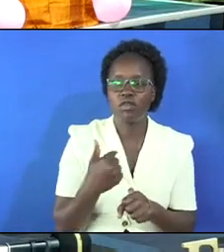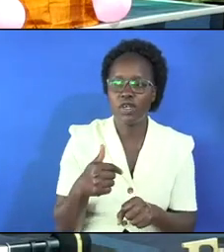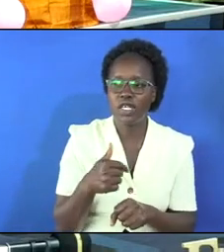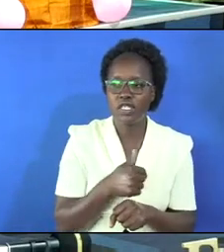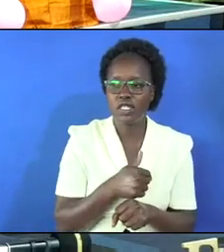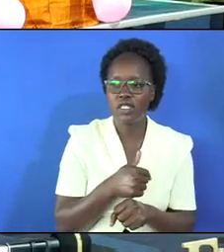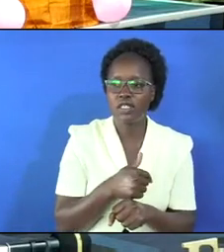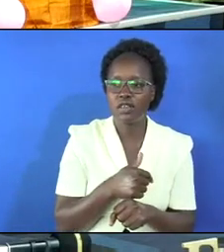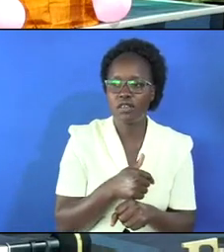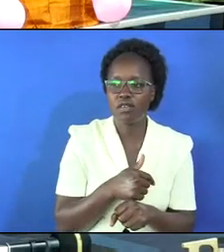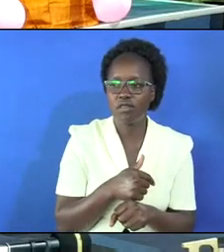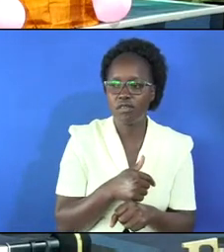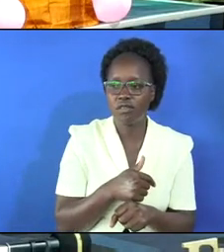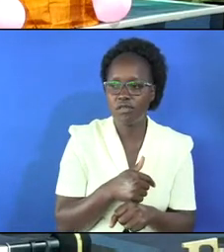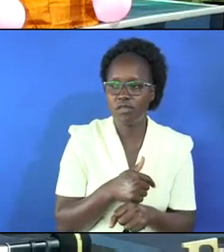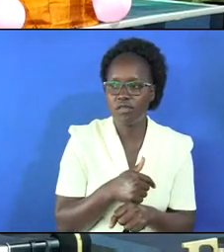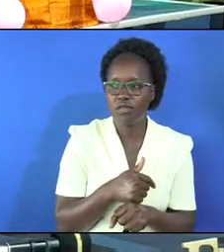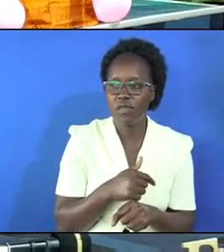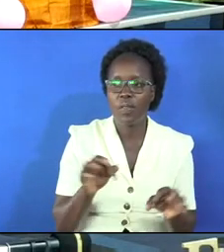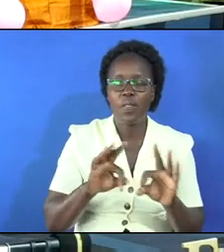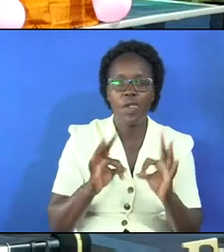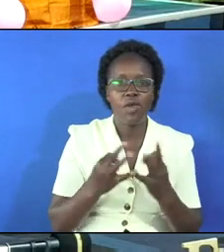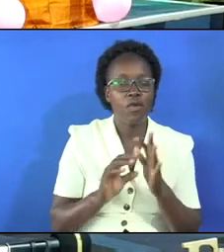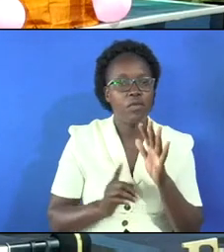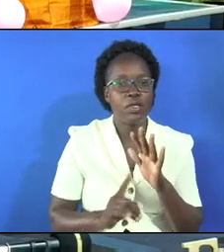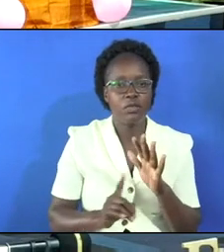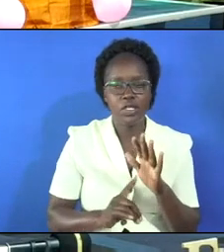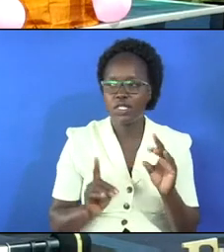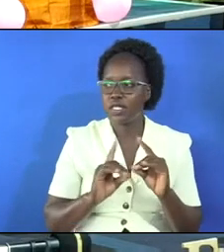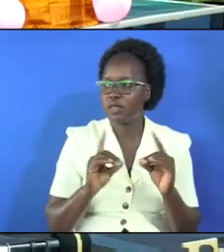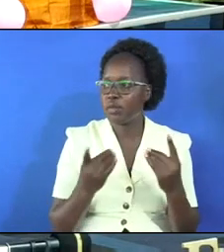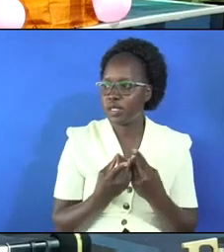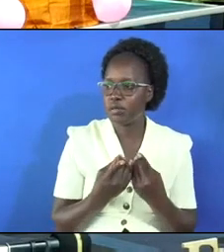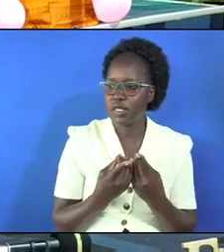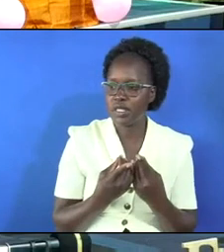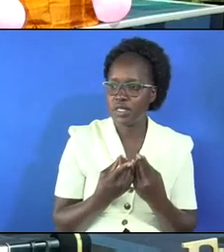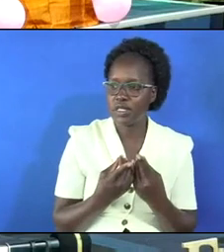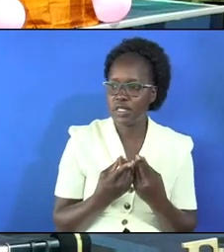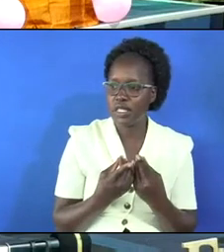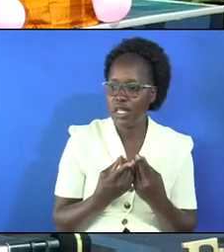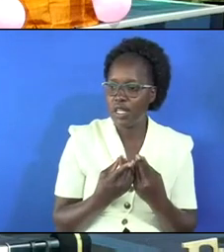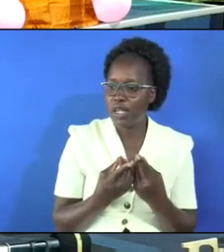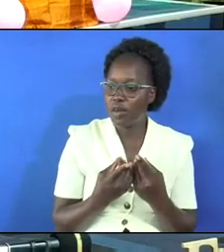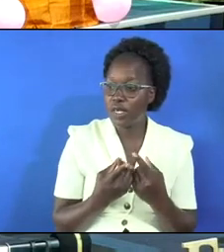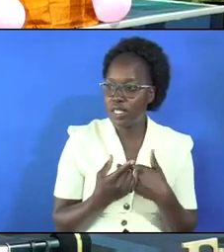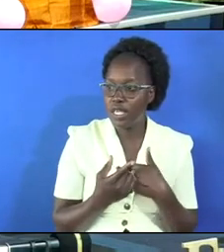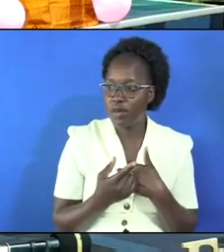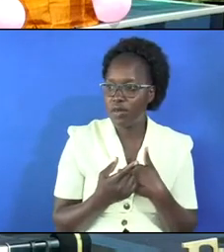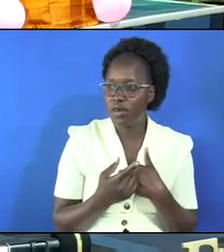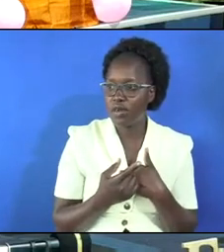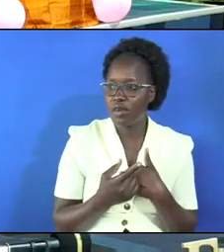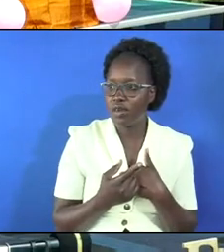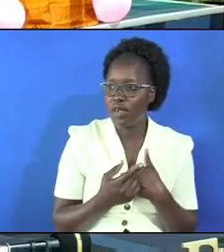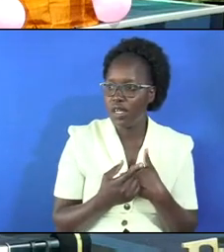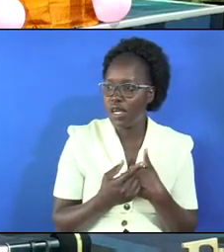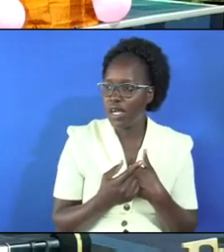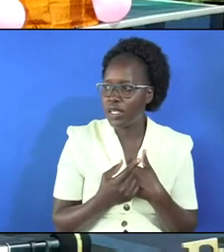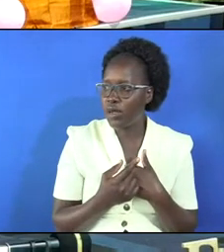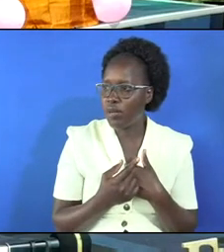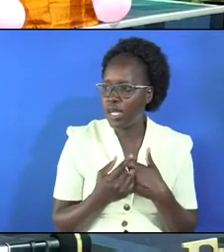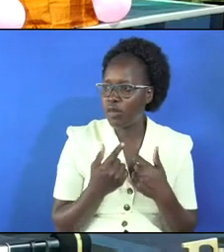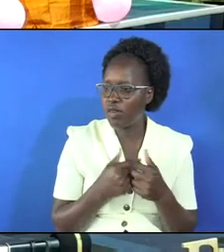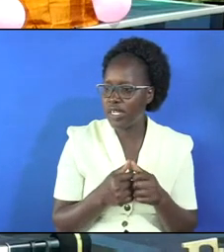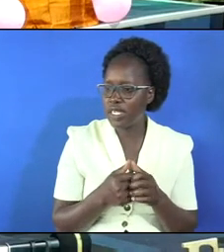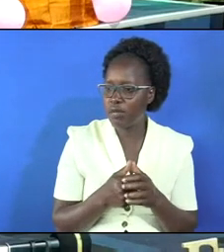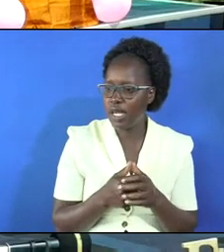the family ministries department led by the pastors